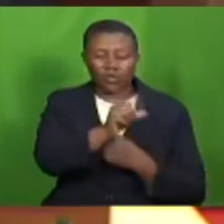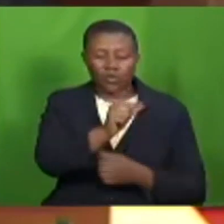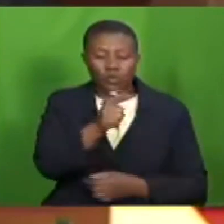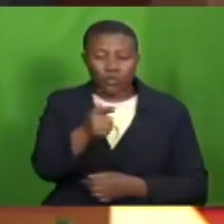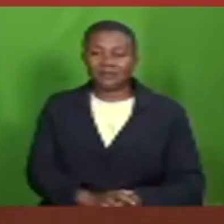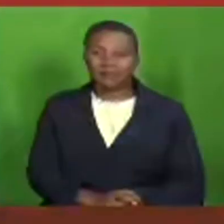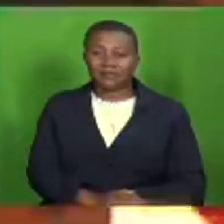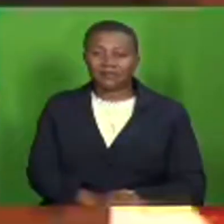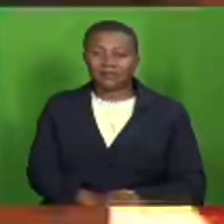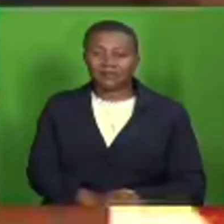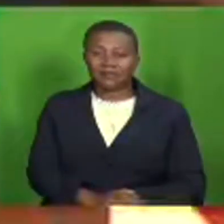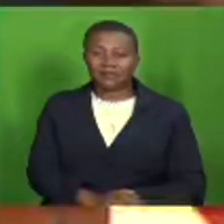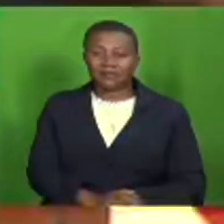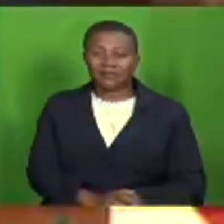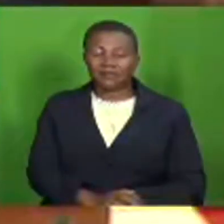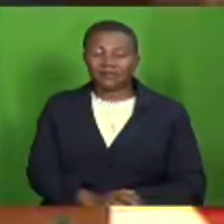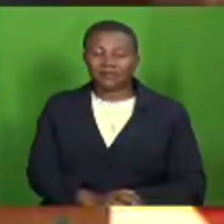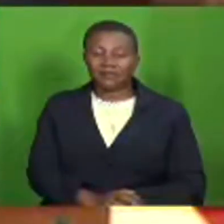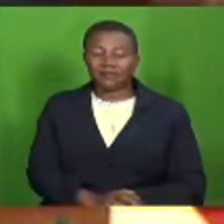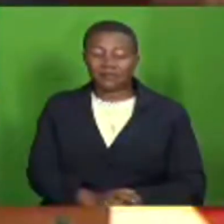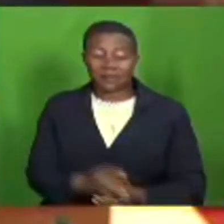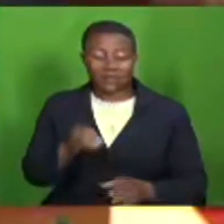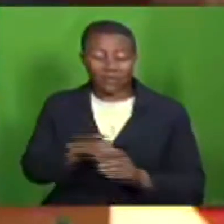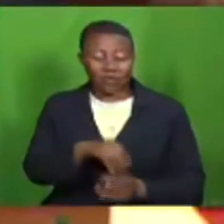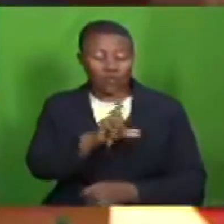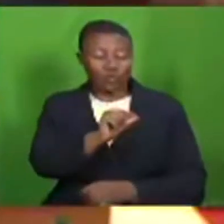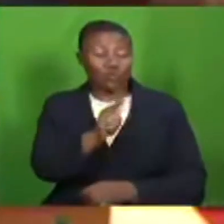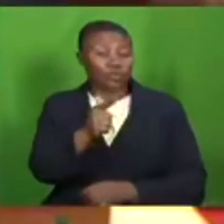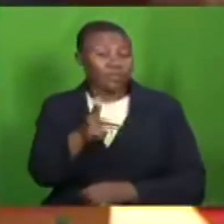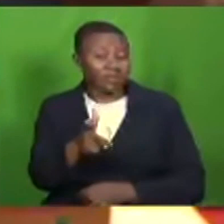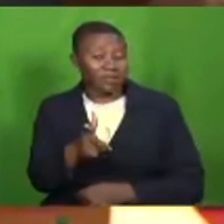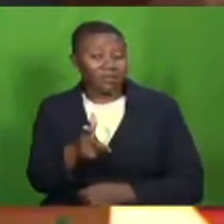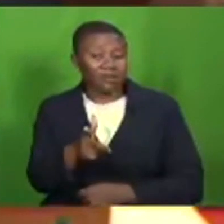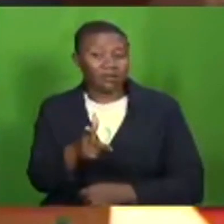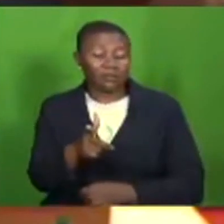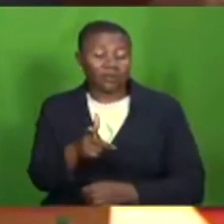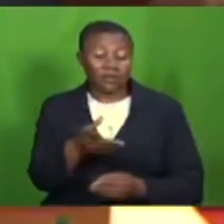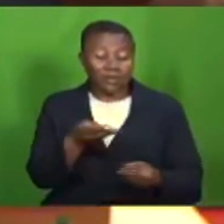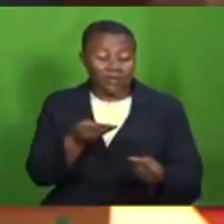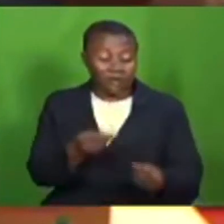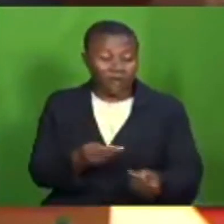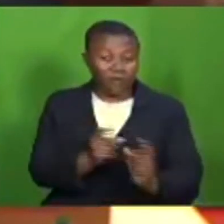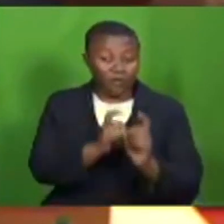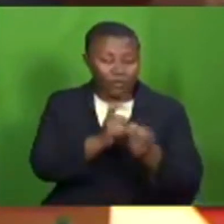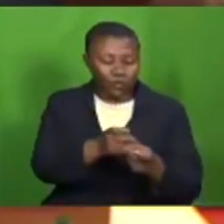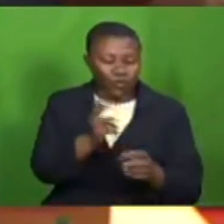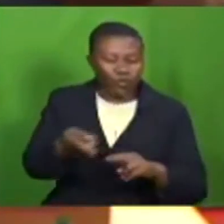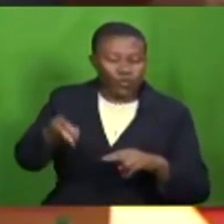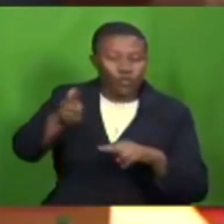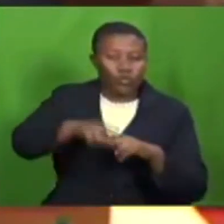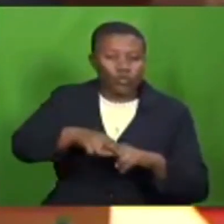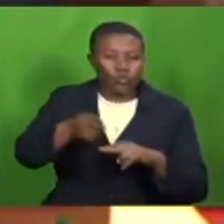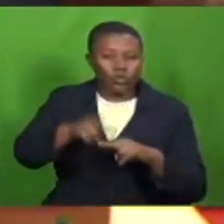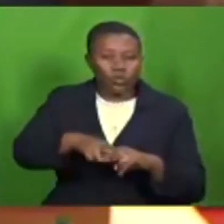sustained. In 2023, the feeding grant will be increased to reflect